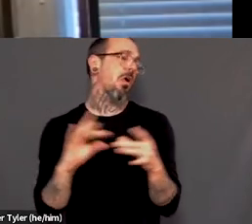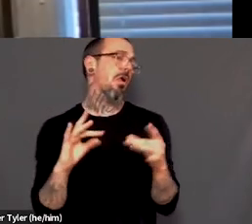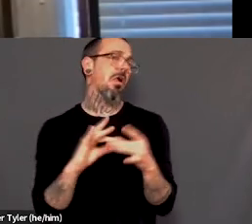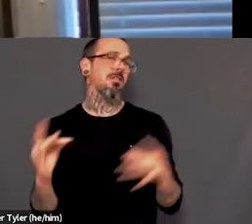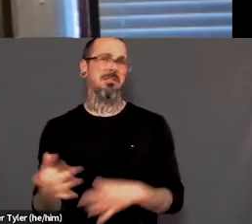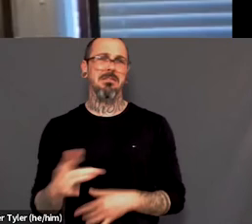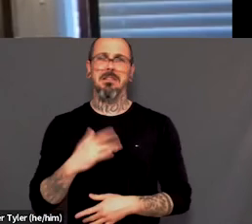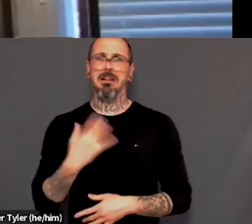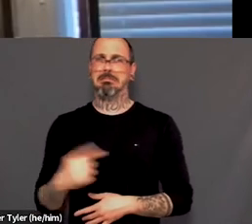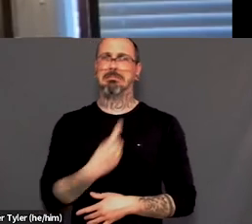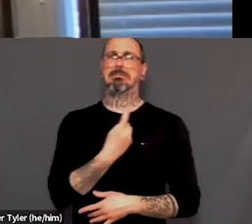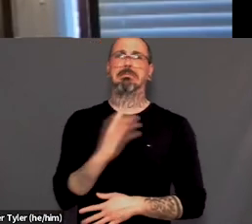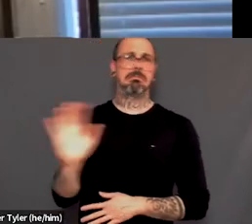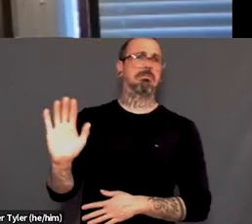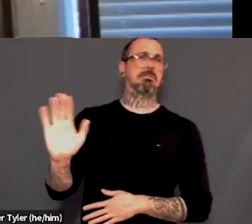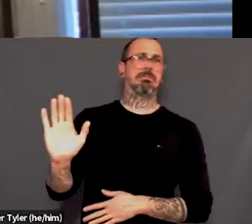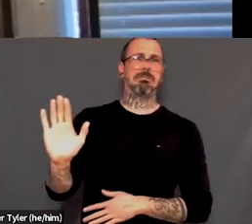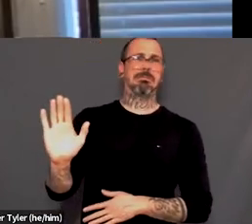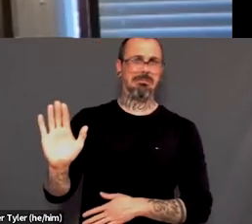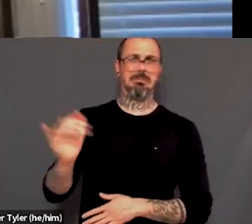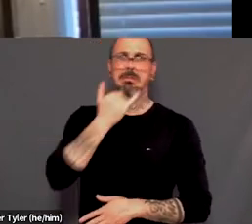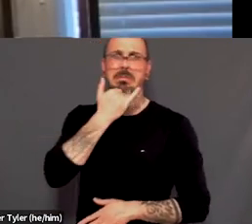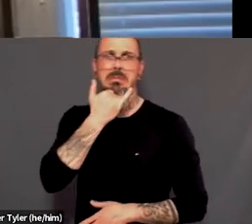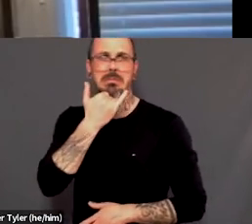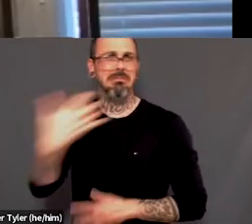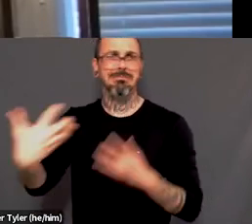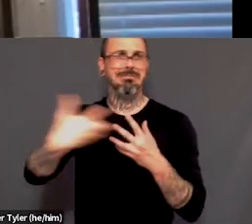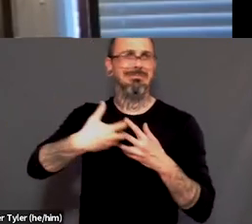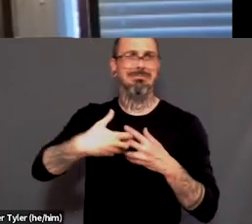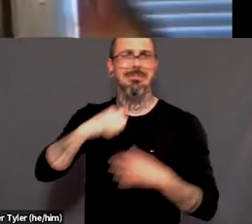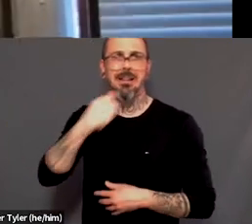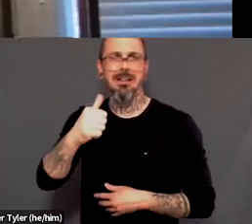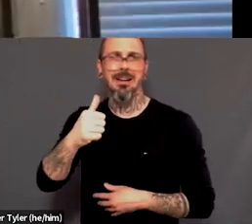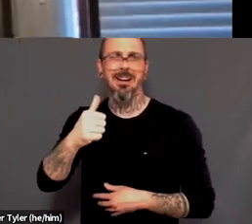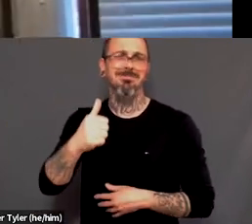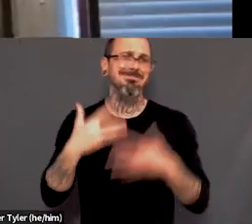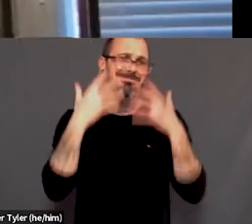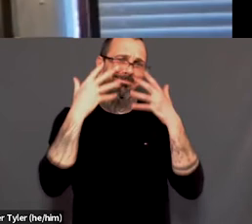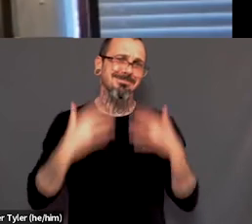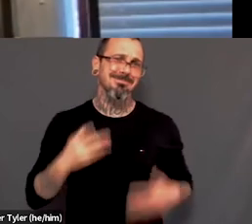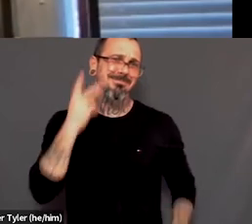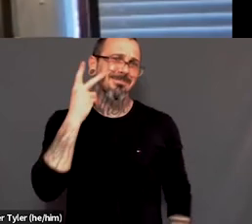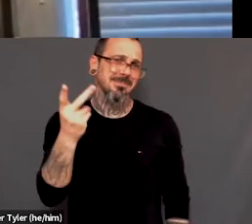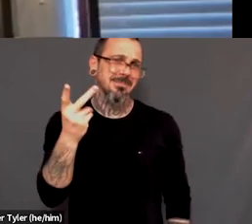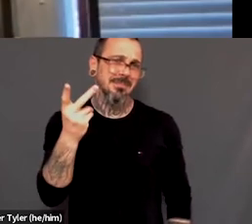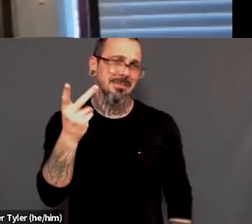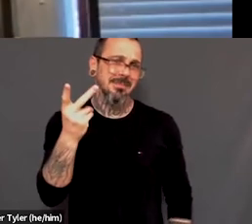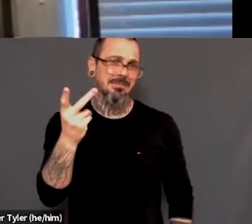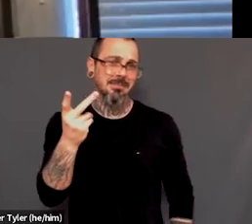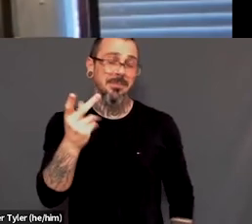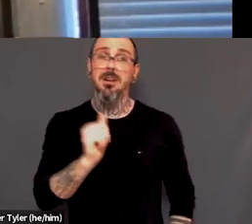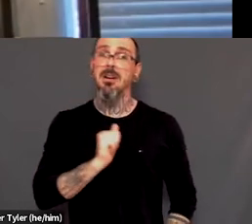yeah, I would find, I believe that like self-education and self-advocacy really translates into